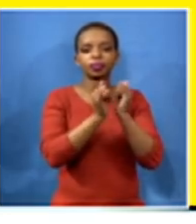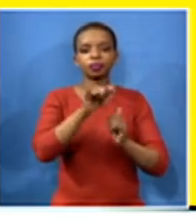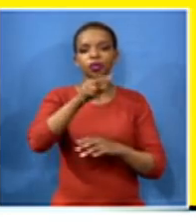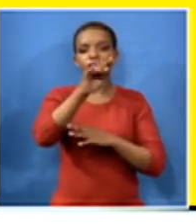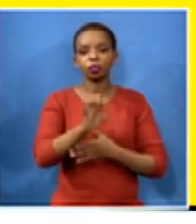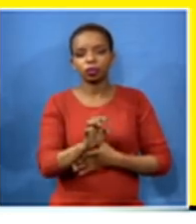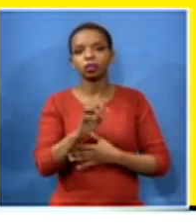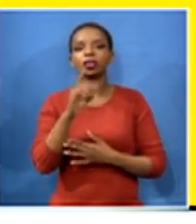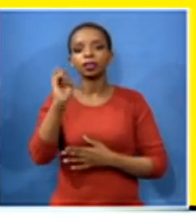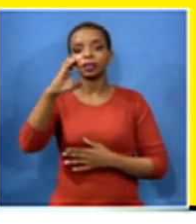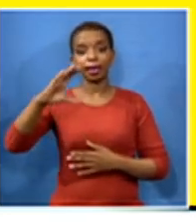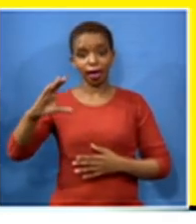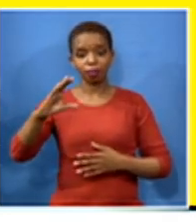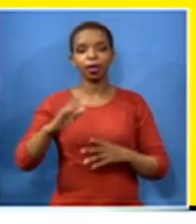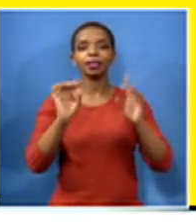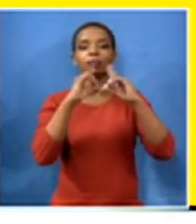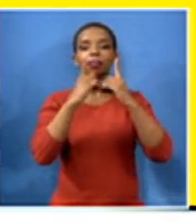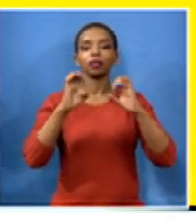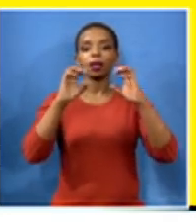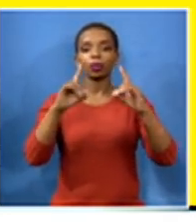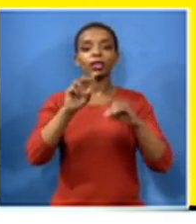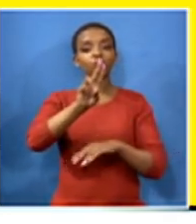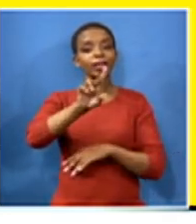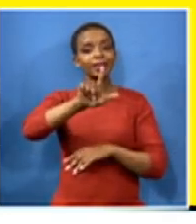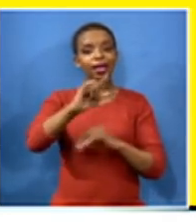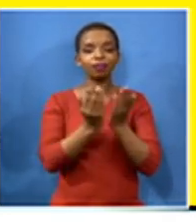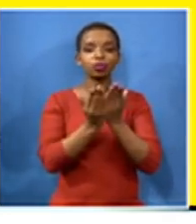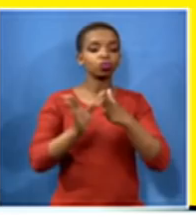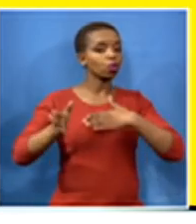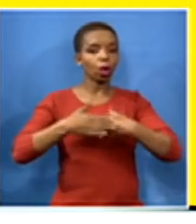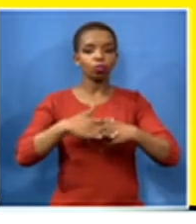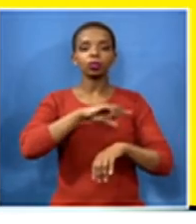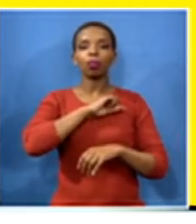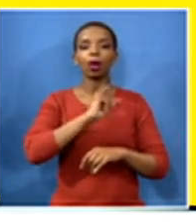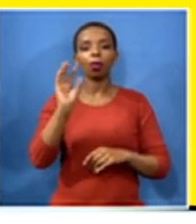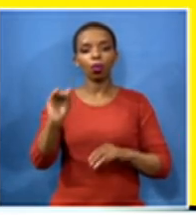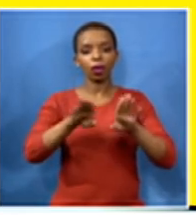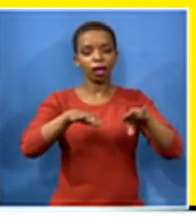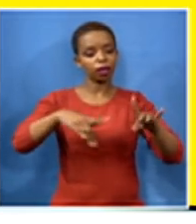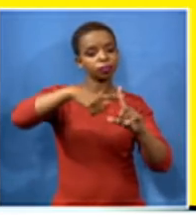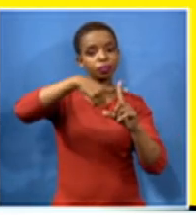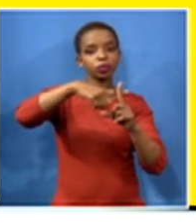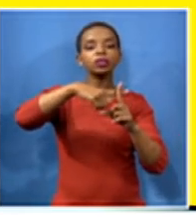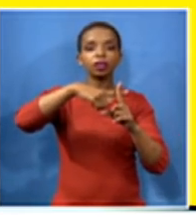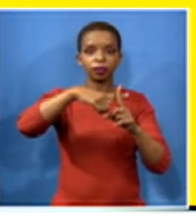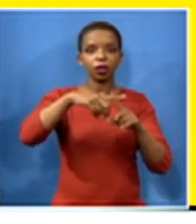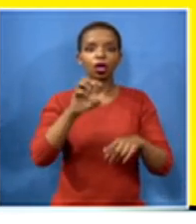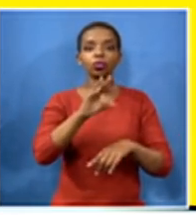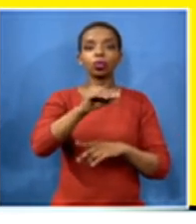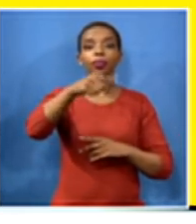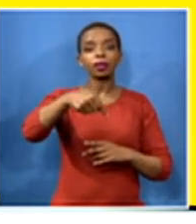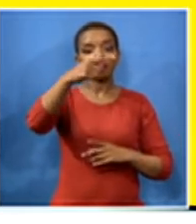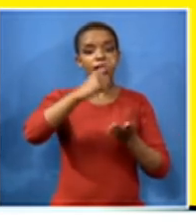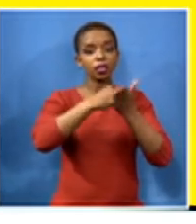department had to close 27 schools after positive cases were confirmed now to reflect on the first week